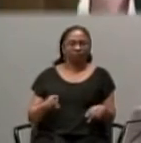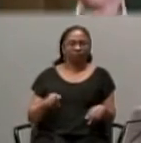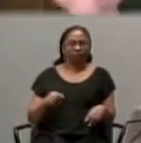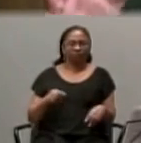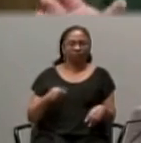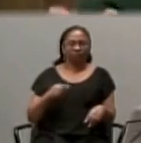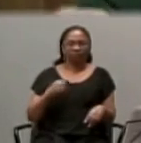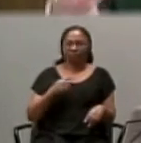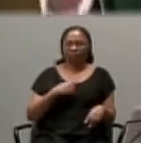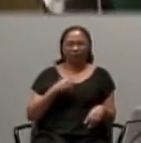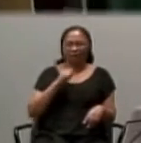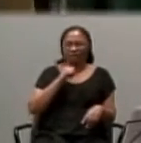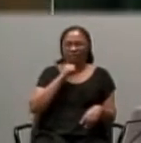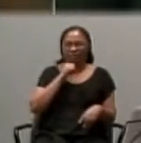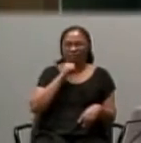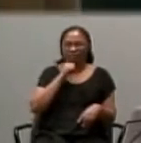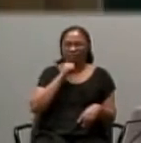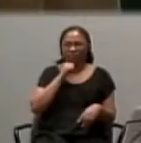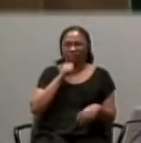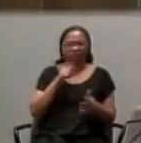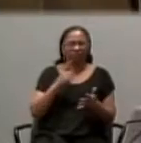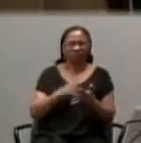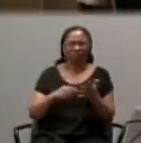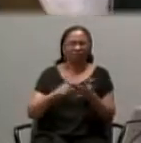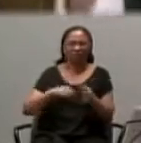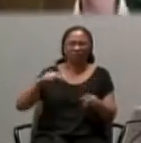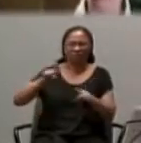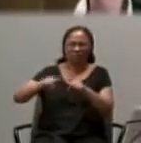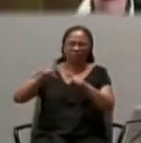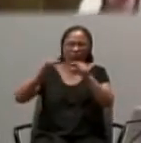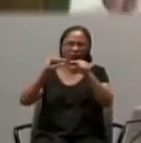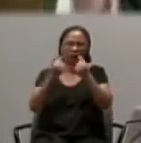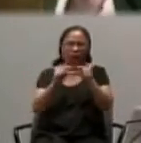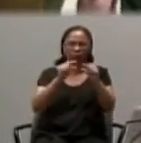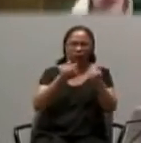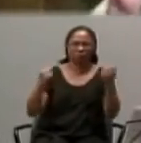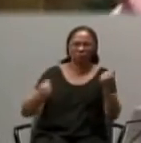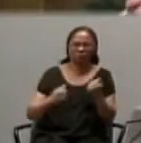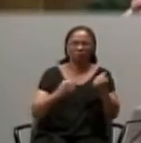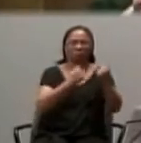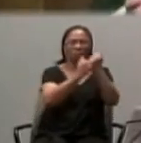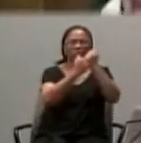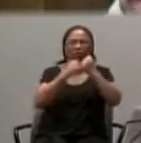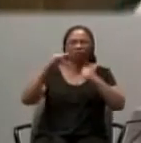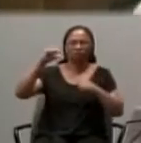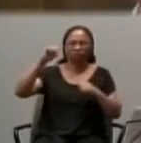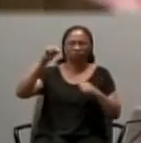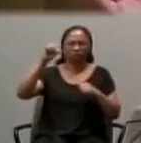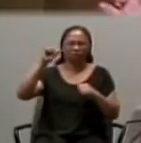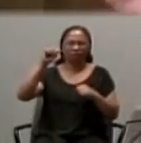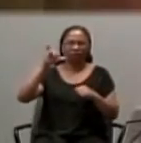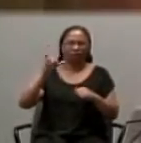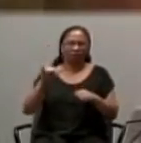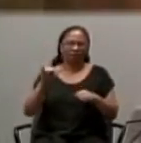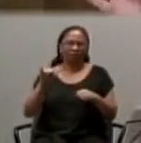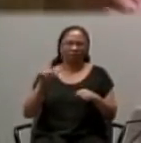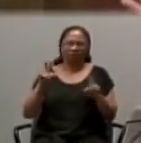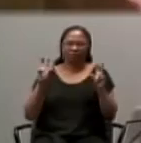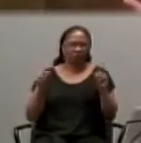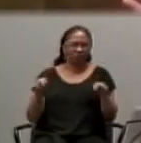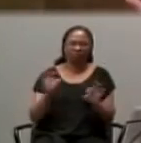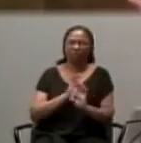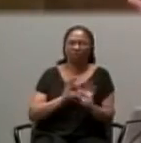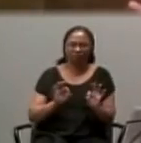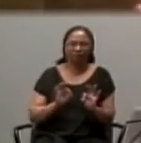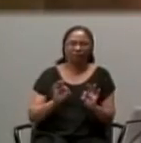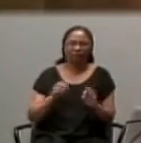LGBT, EBC, Z, Z, Whatever communities, Right, Whatever many letters we have, It's not about that, It has nothing to do with that,